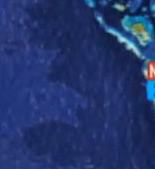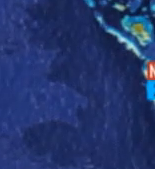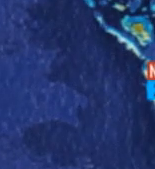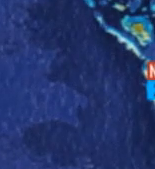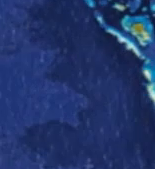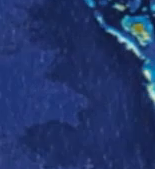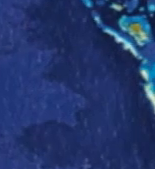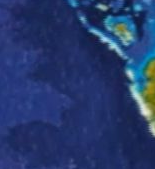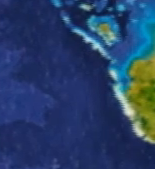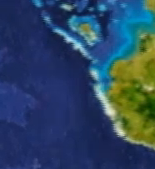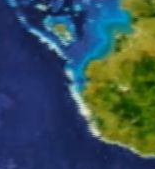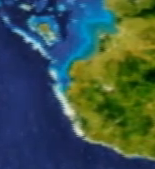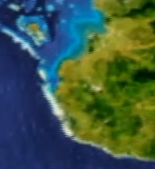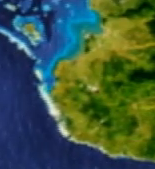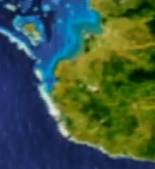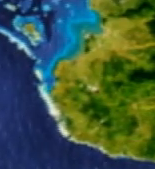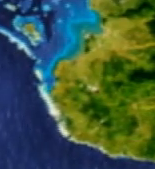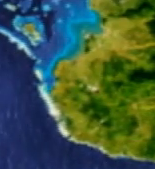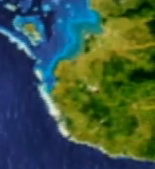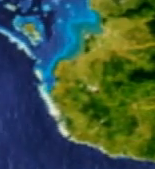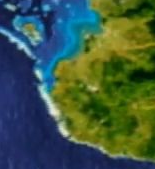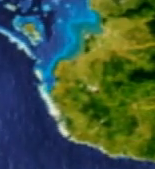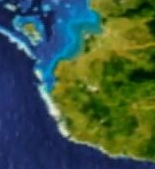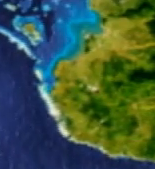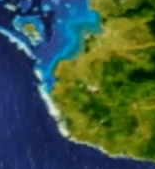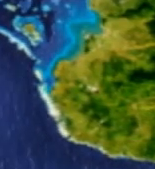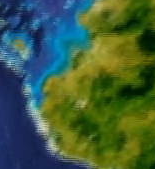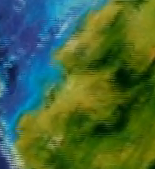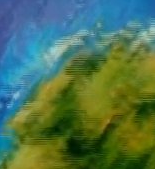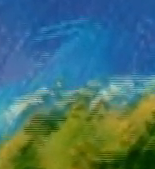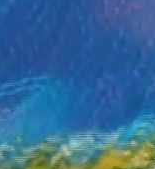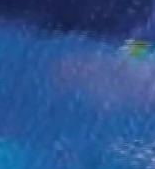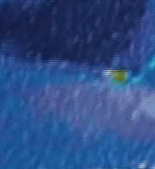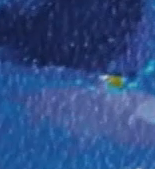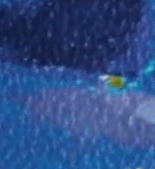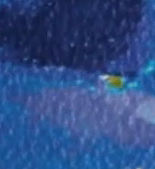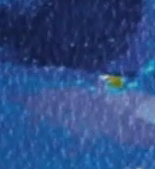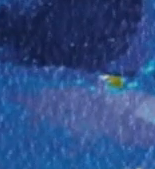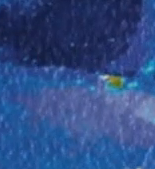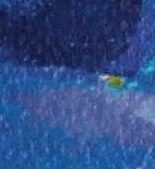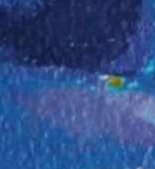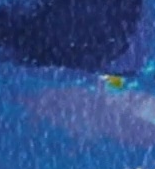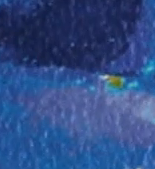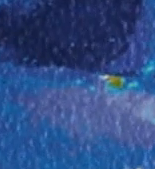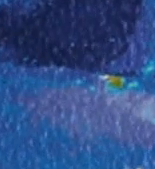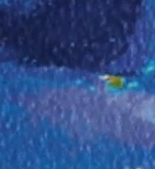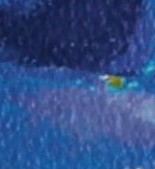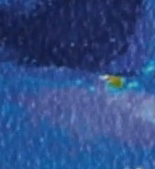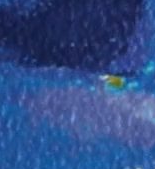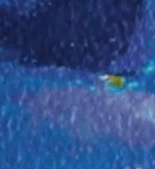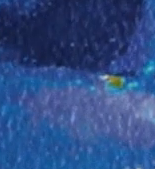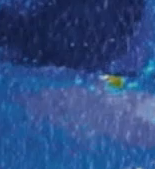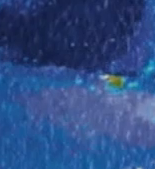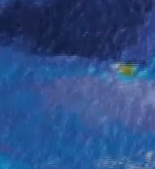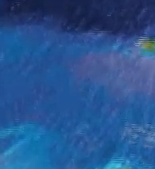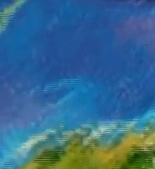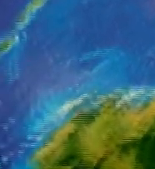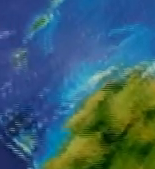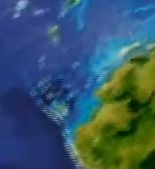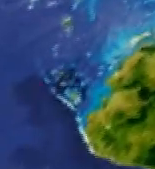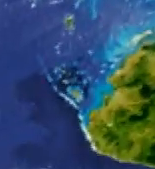Suvah, it proved to be a fine day after some overnight showers. And in the north, increasing cloudiness and some scattered showers.